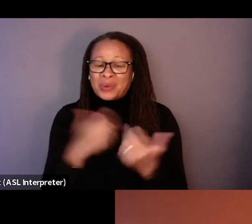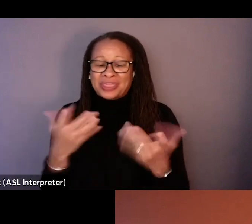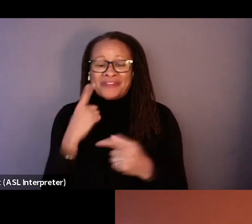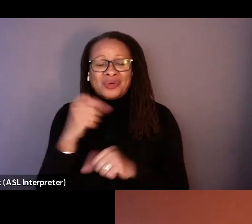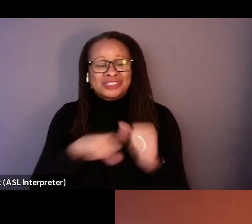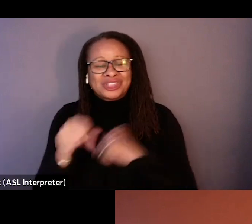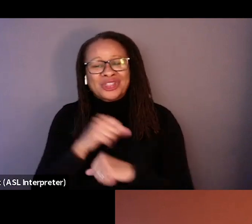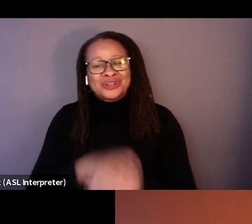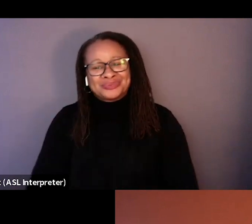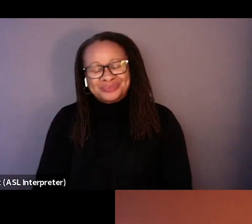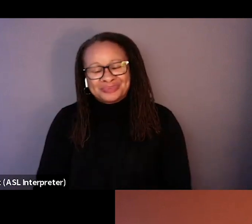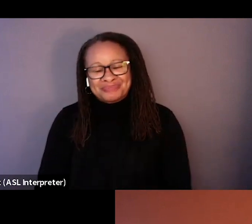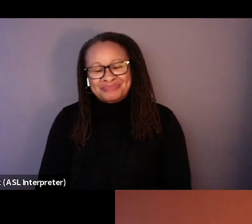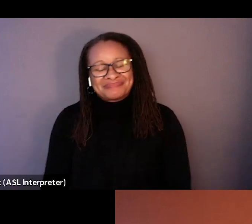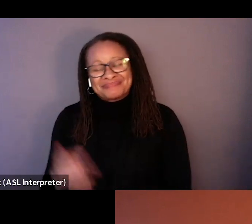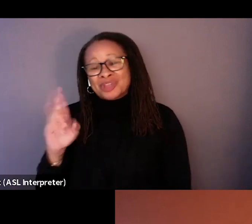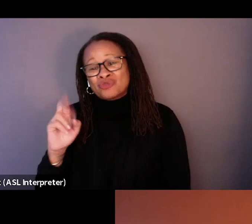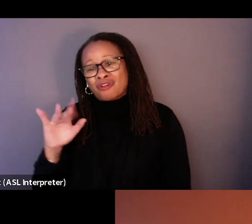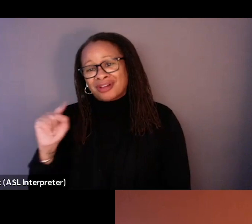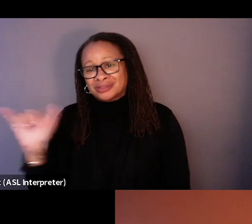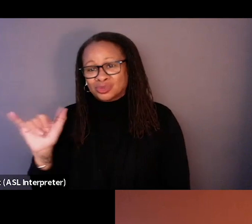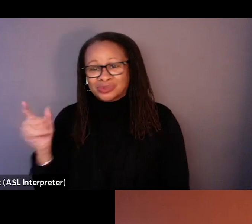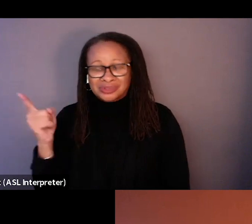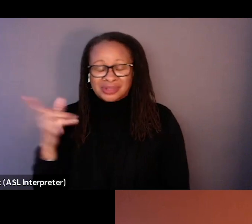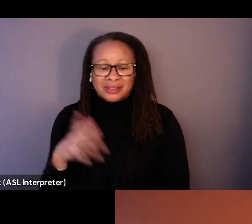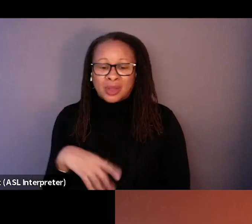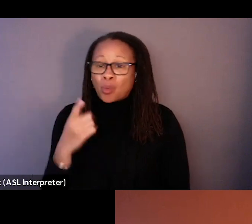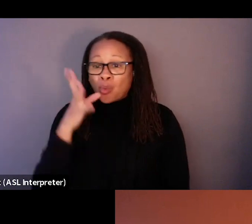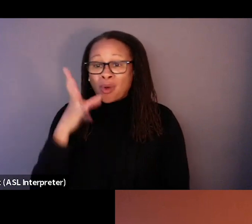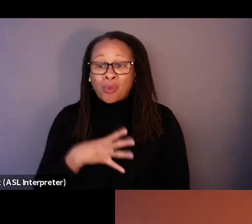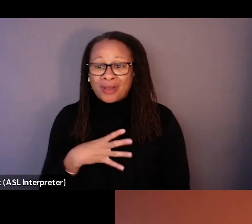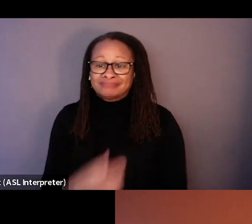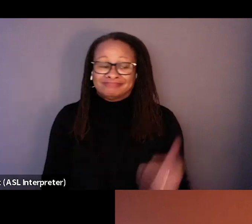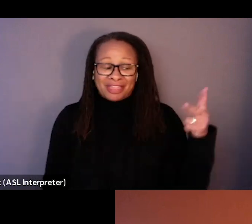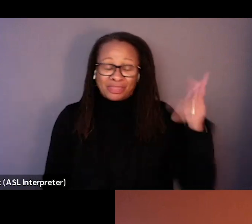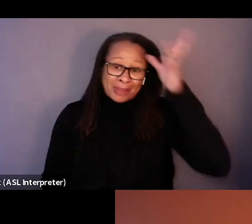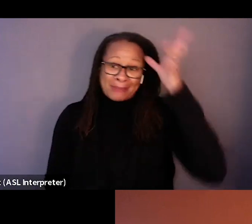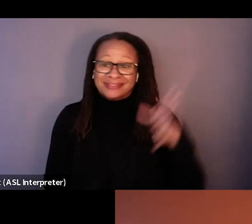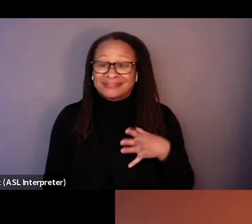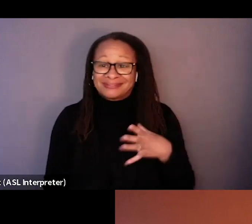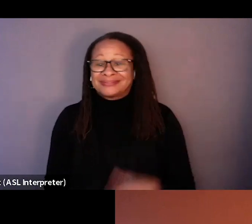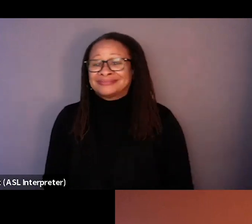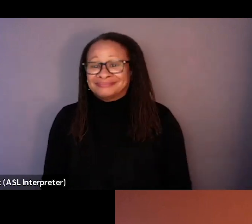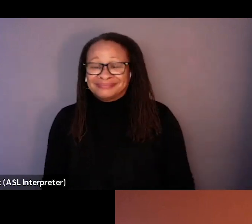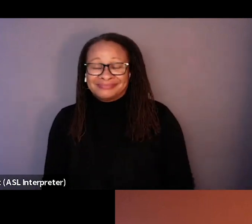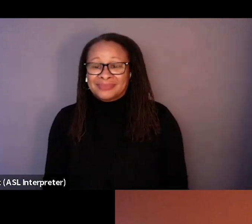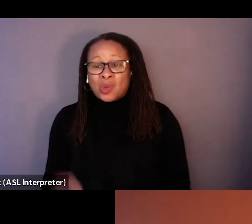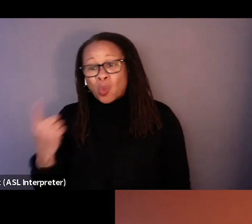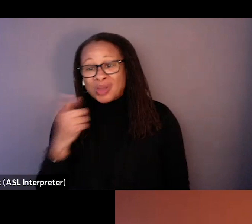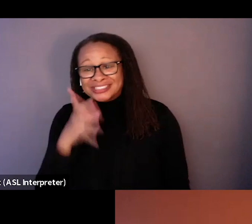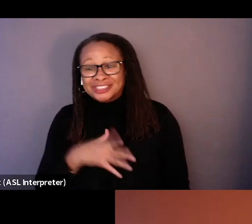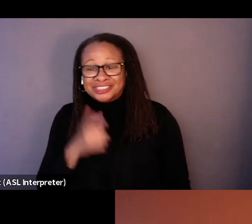other. And she was like the, she was one woman. were three men, three brothers, one sister,